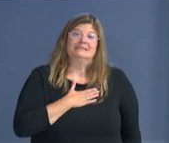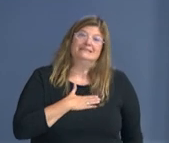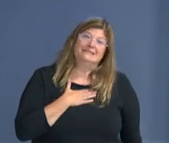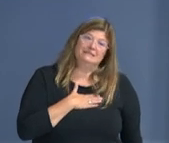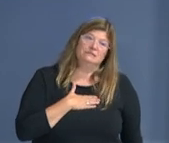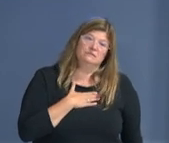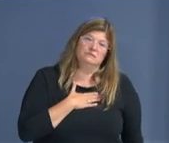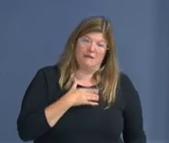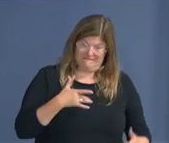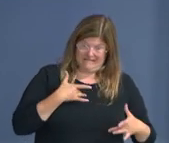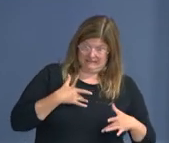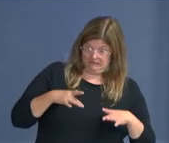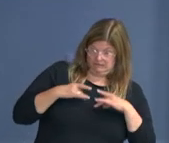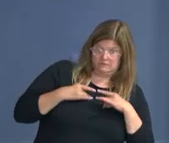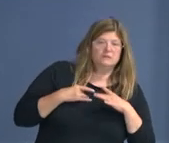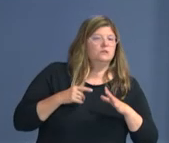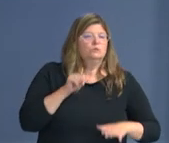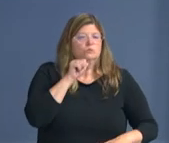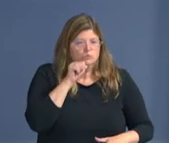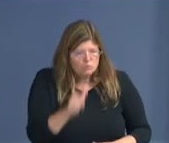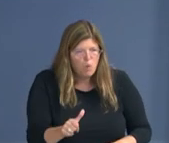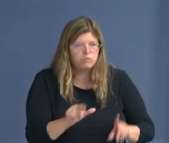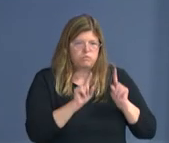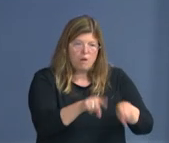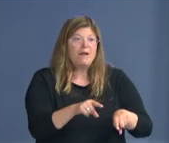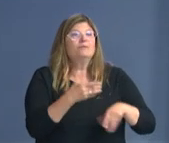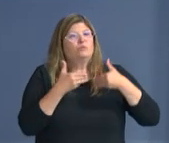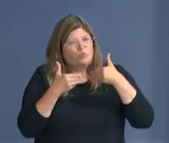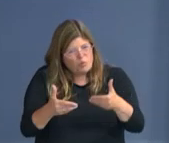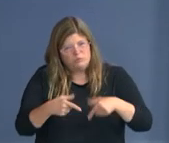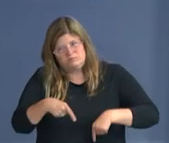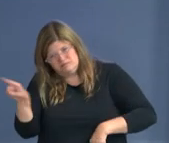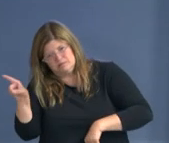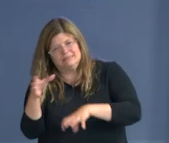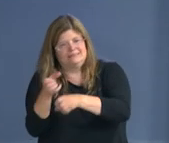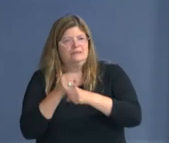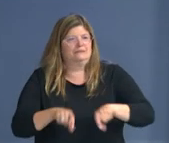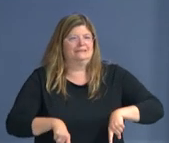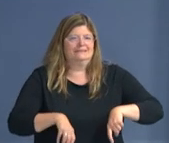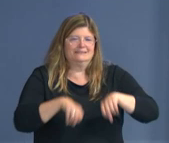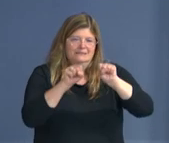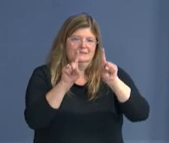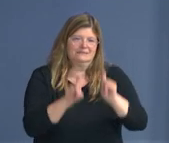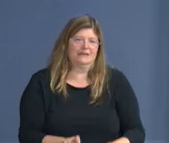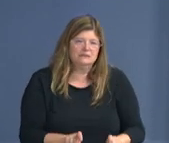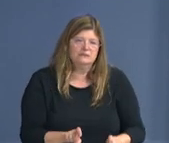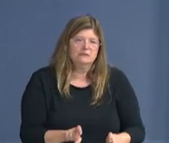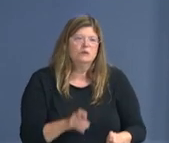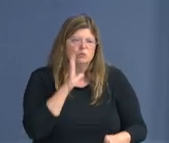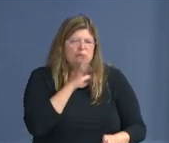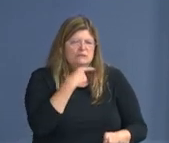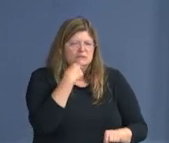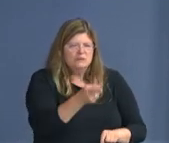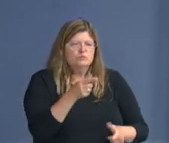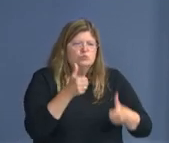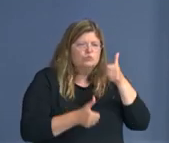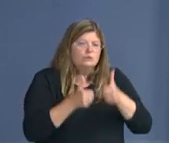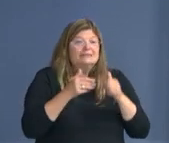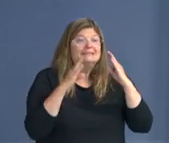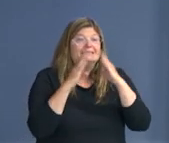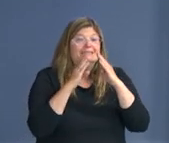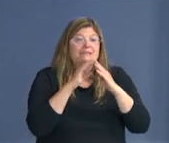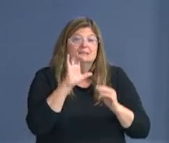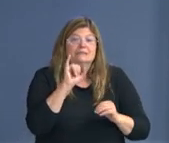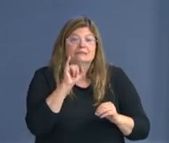schedule for the rest of this week. Our citywide testing sites will be closed on Friday and Saturday. So if you